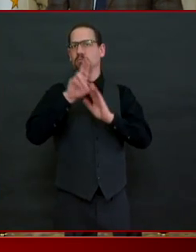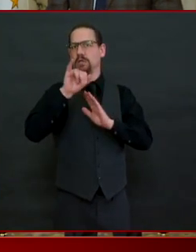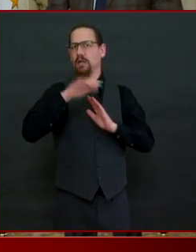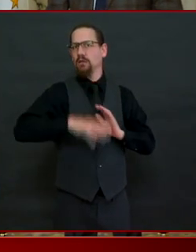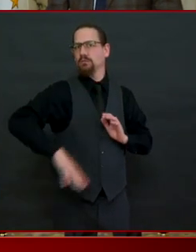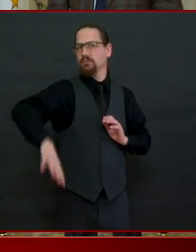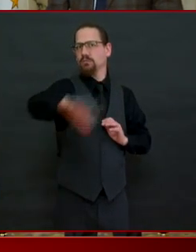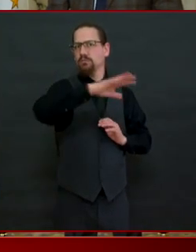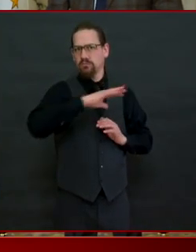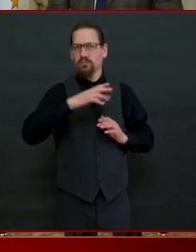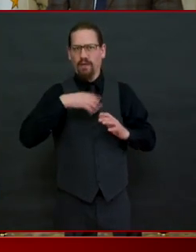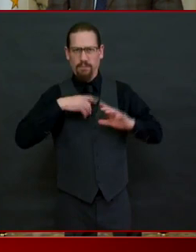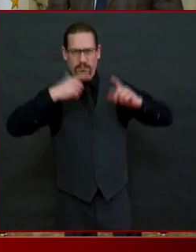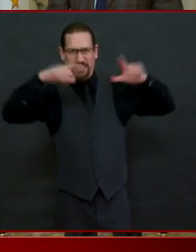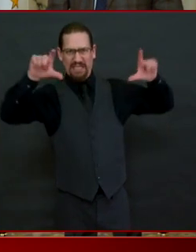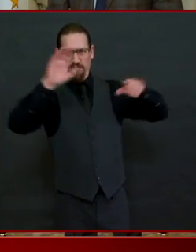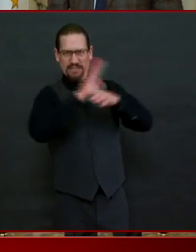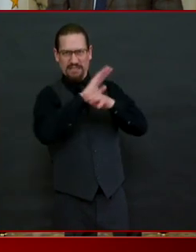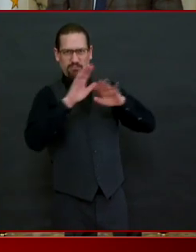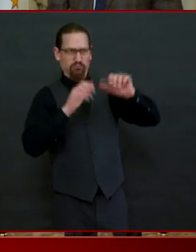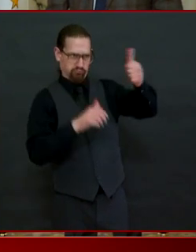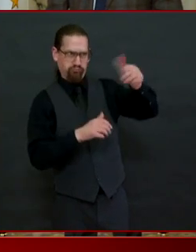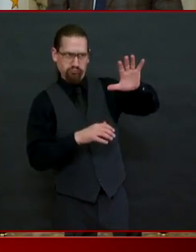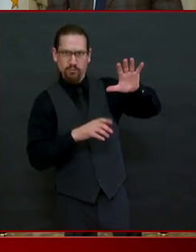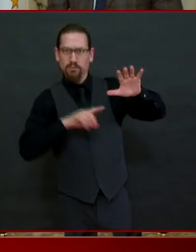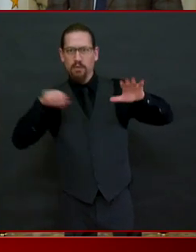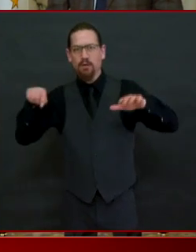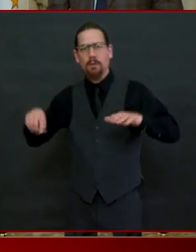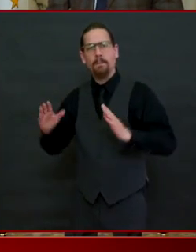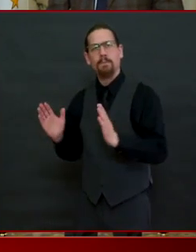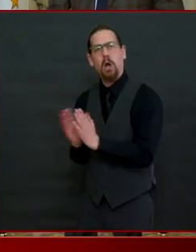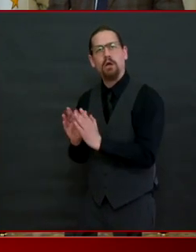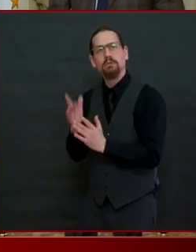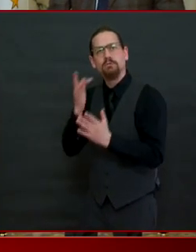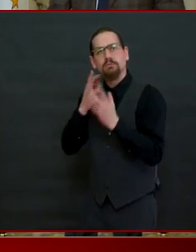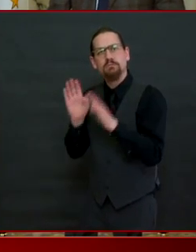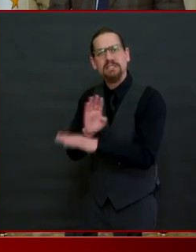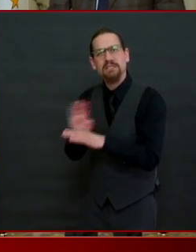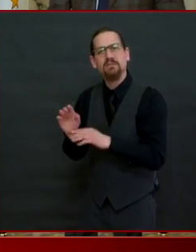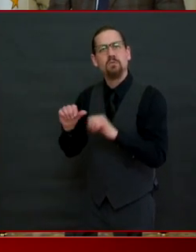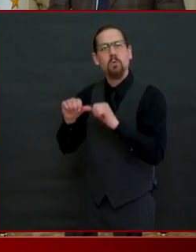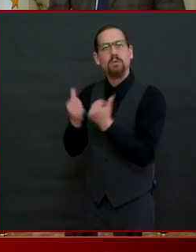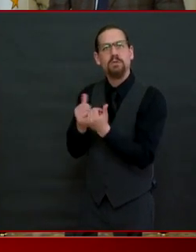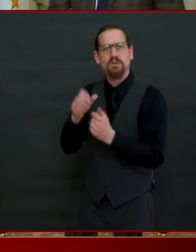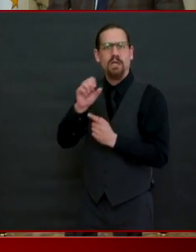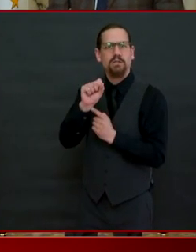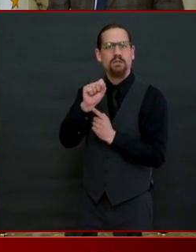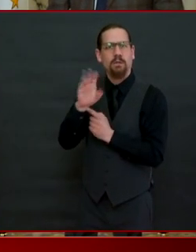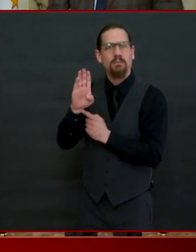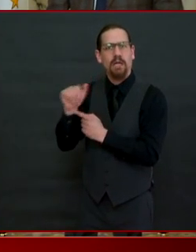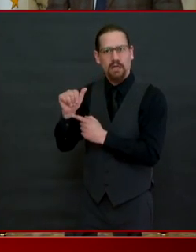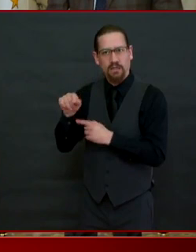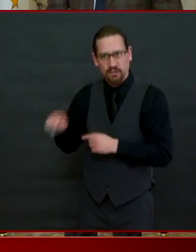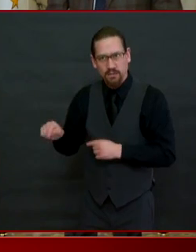the hospitality association the manufacturers association